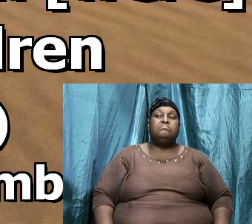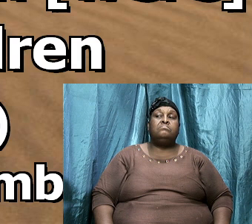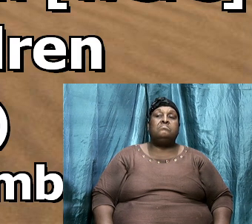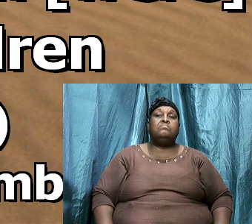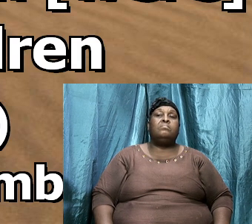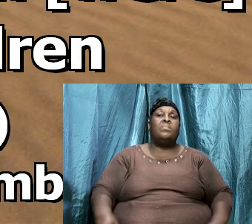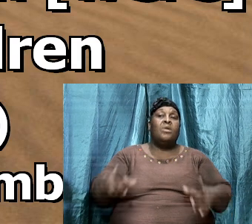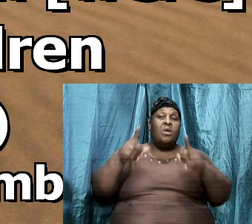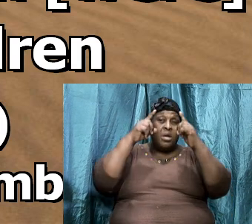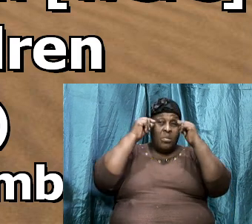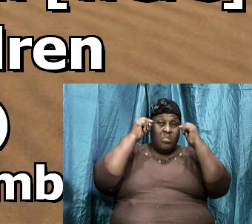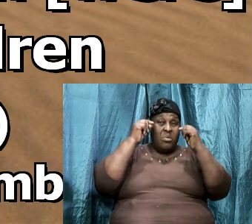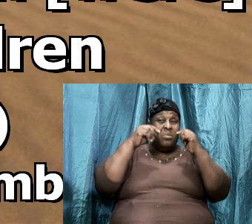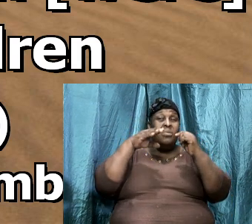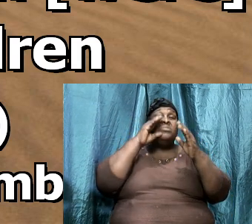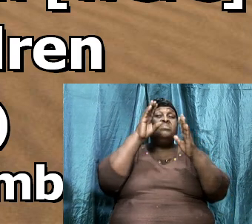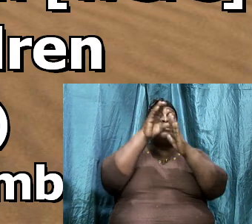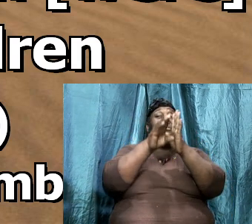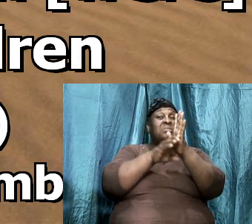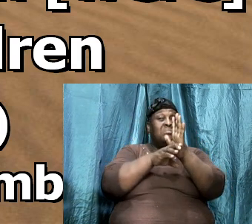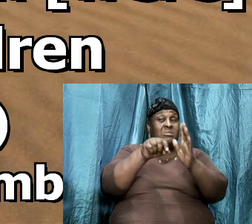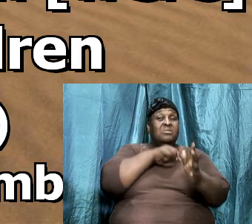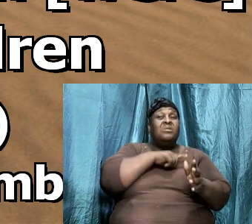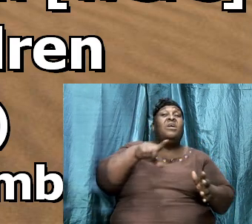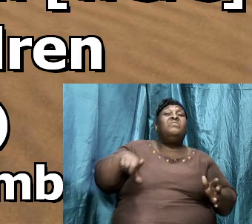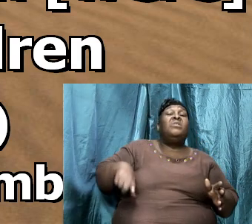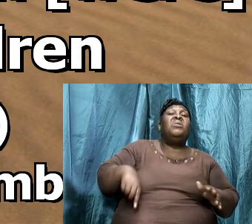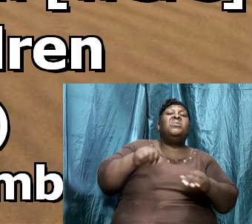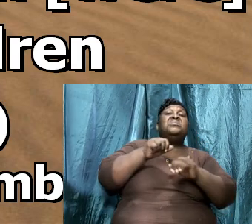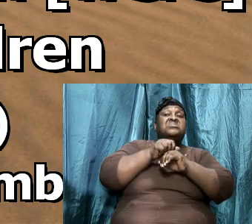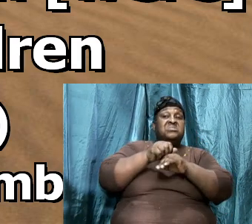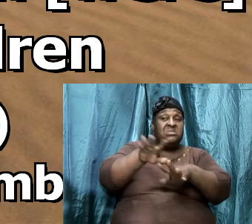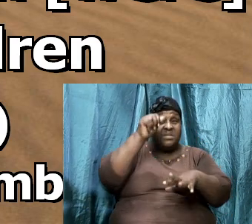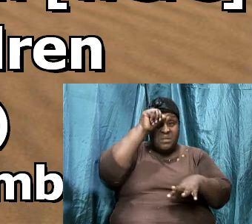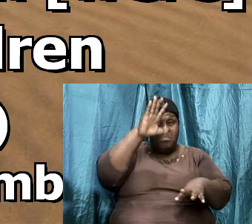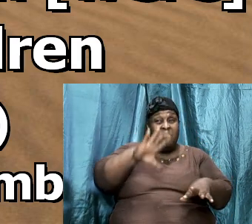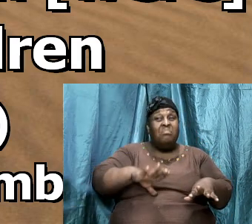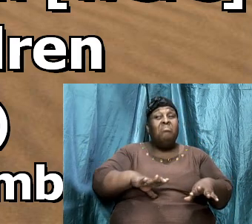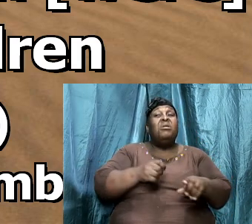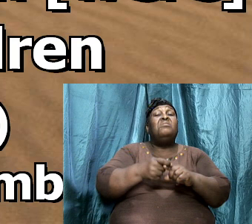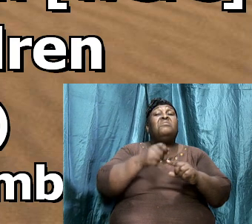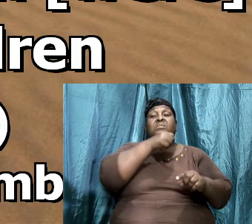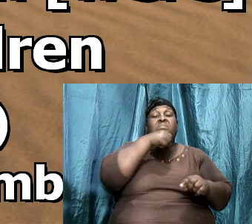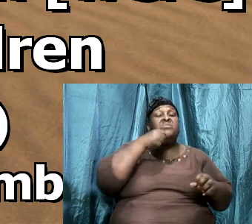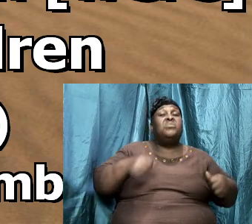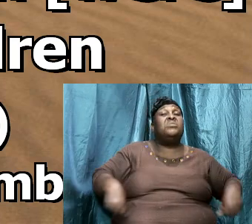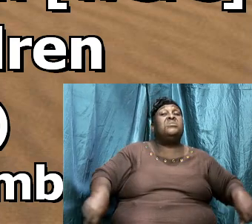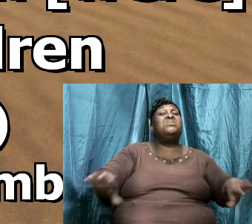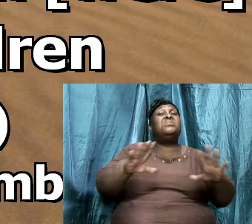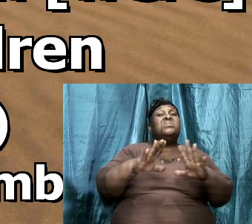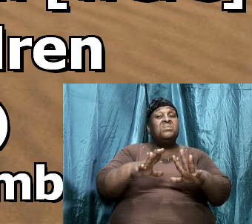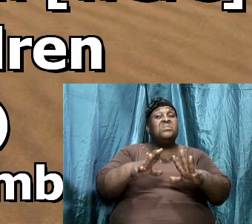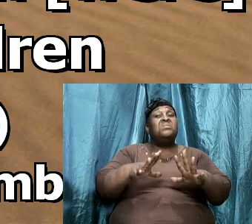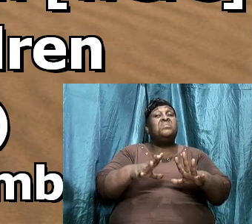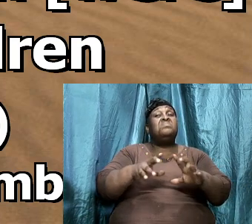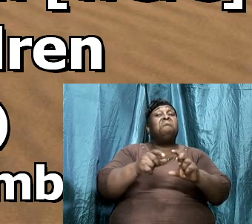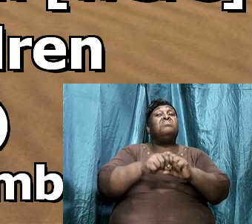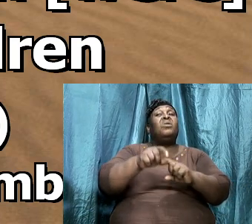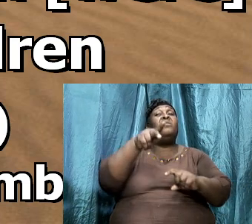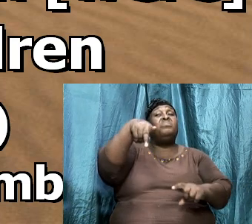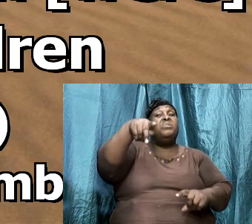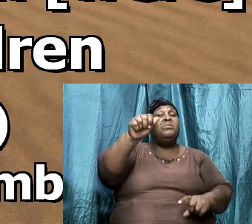And Moses, by the commandment of the Lord, sent them from the wilderness of Paran.